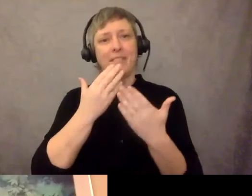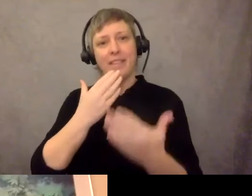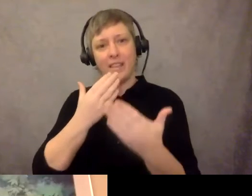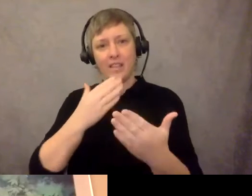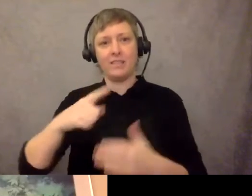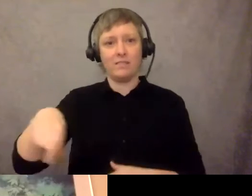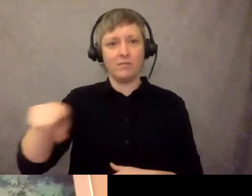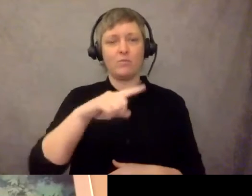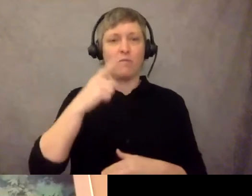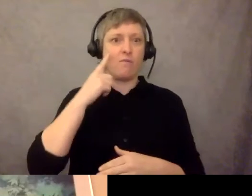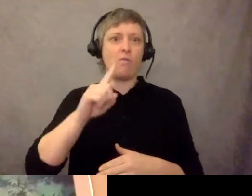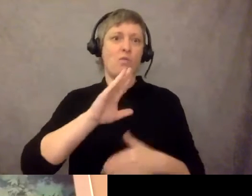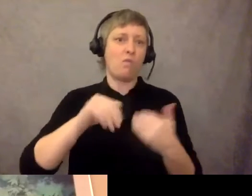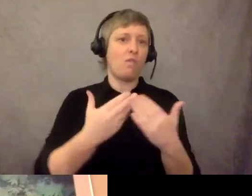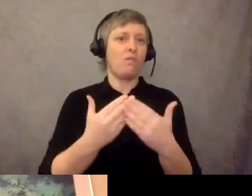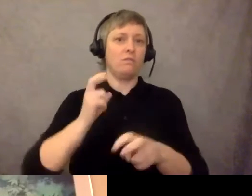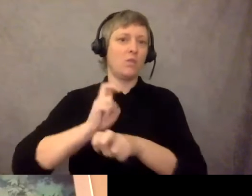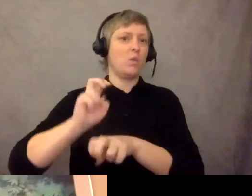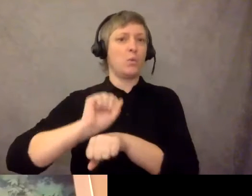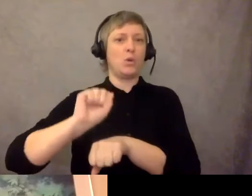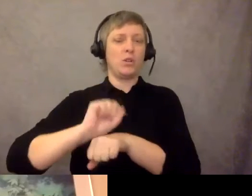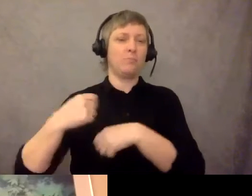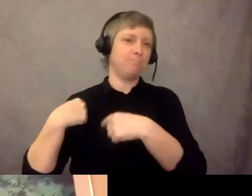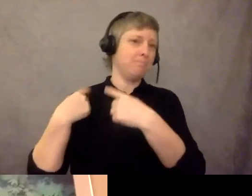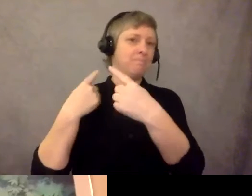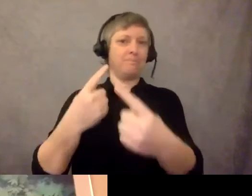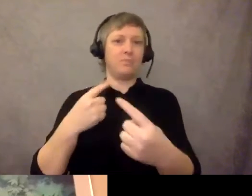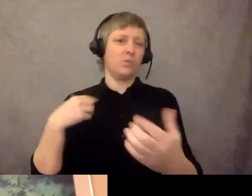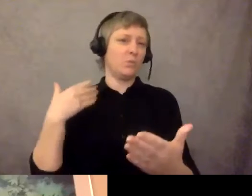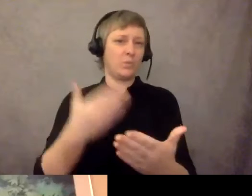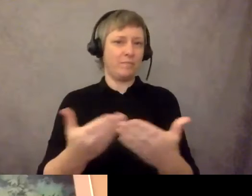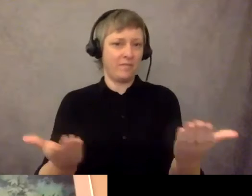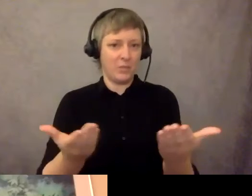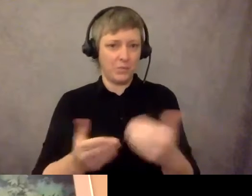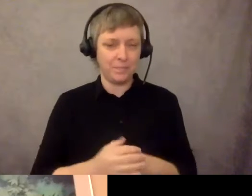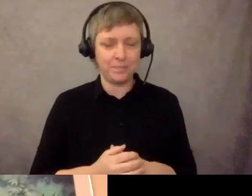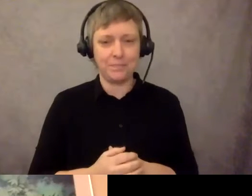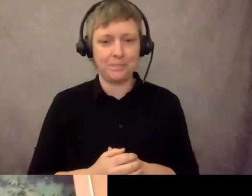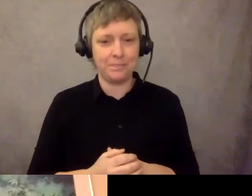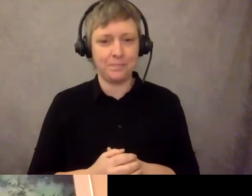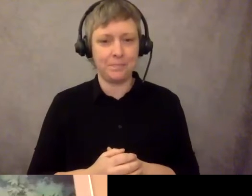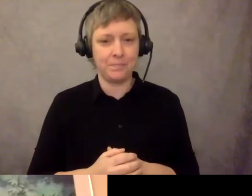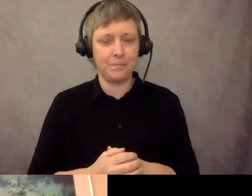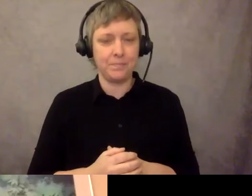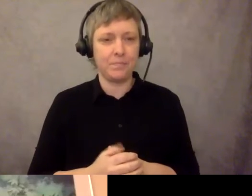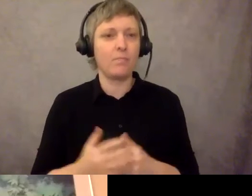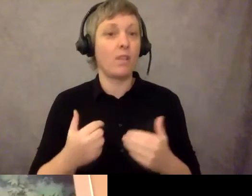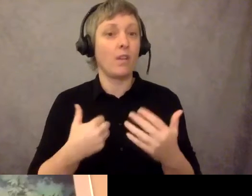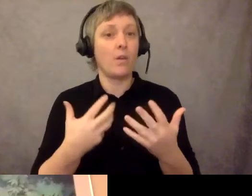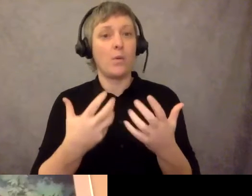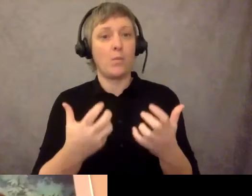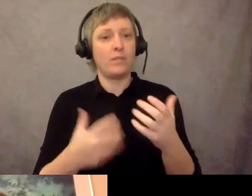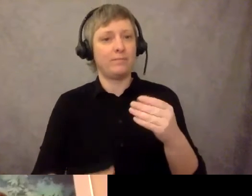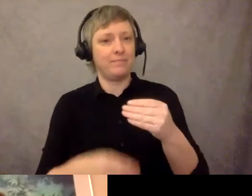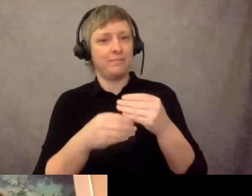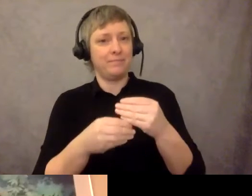to get us to this point. I do want to say that we at